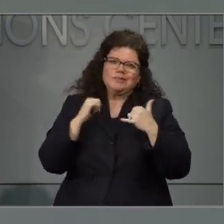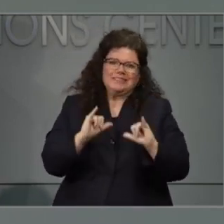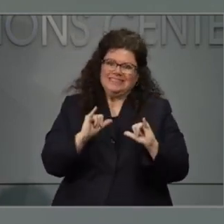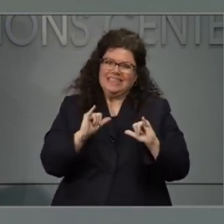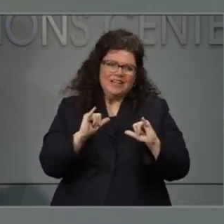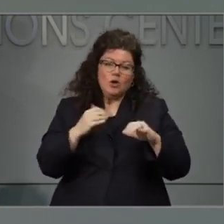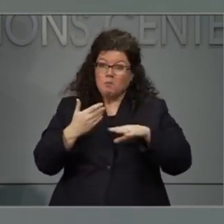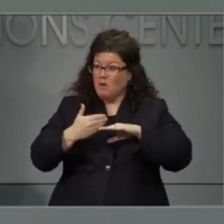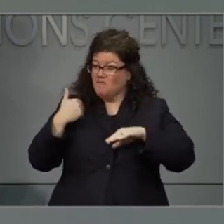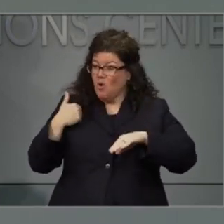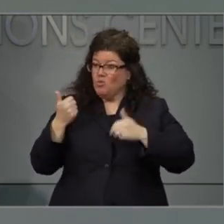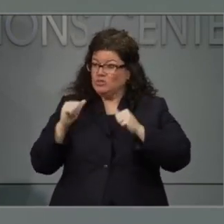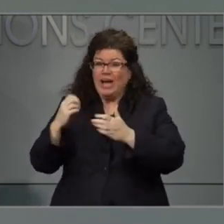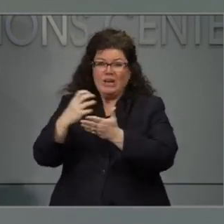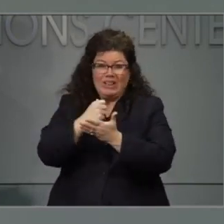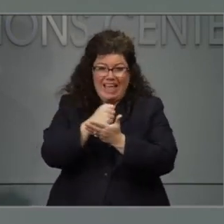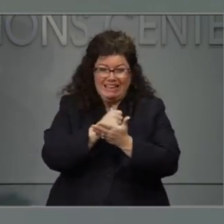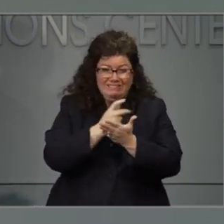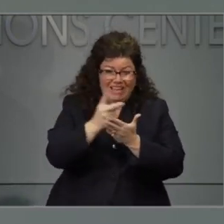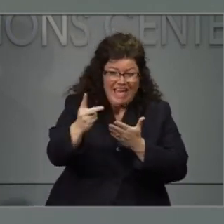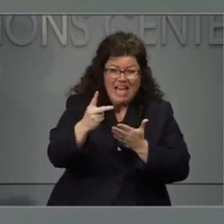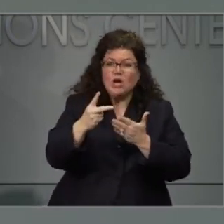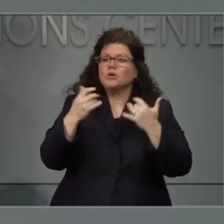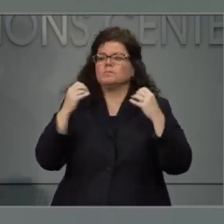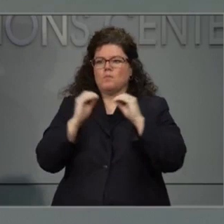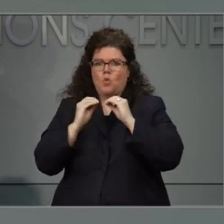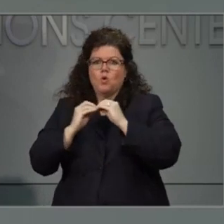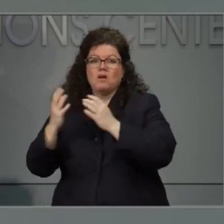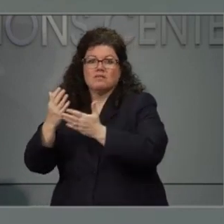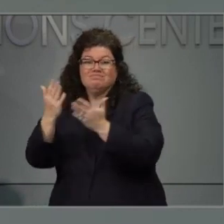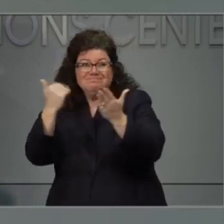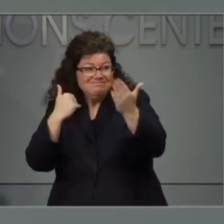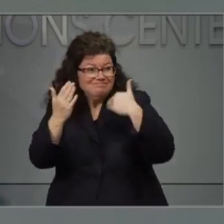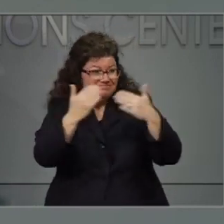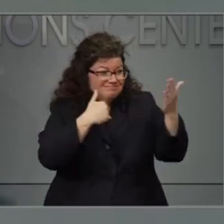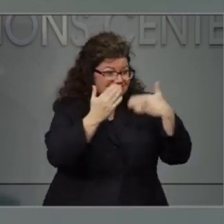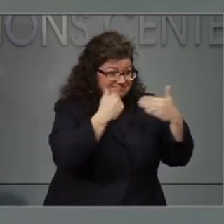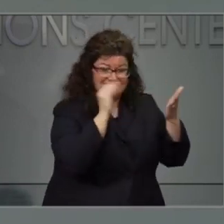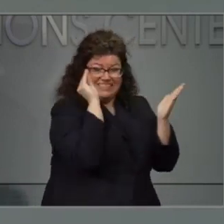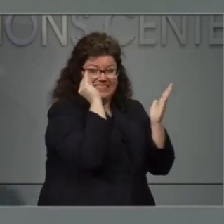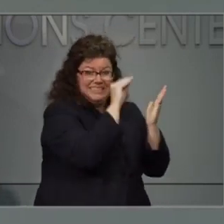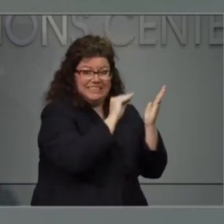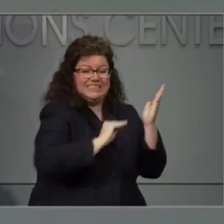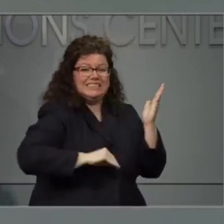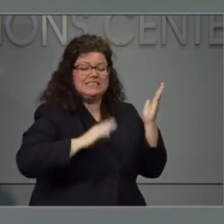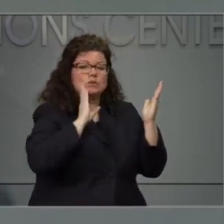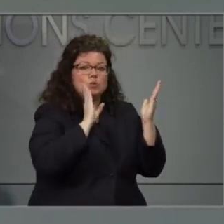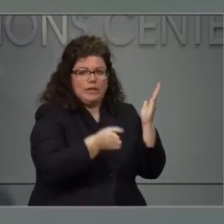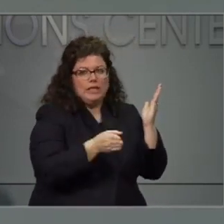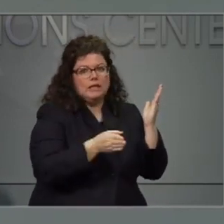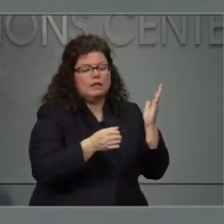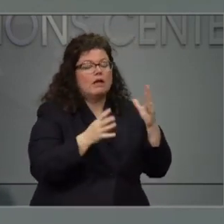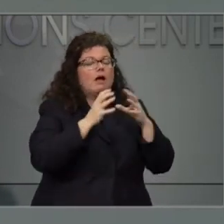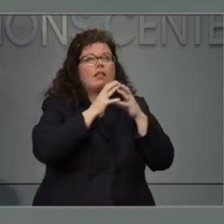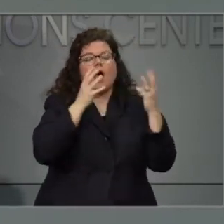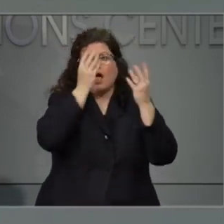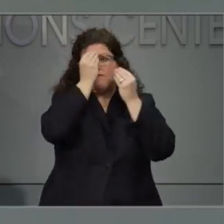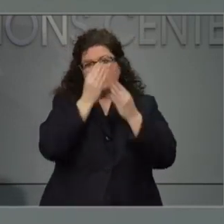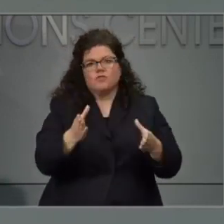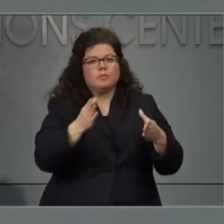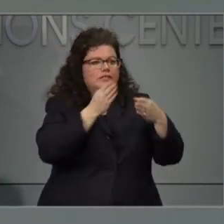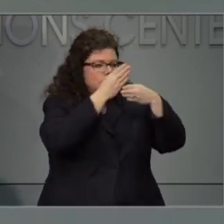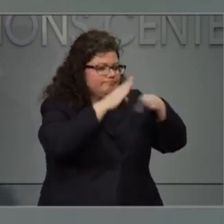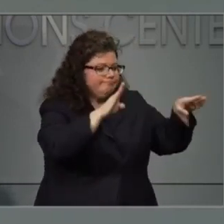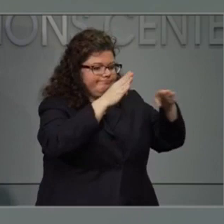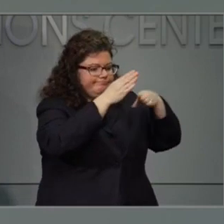to collect all that information, but now going forward we will be able to report that. There is a lot of information broken down by